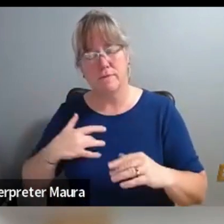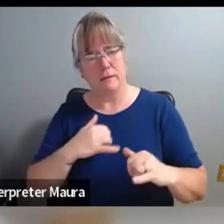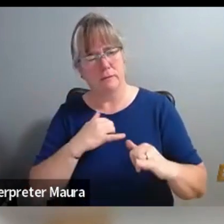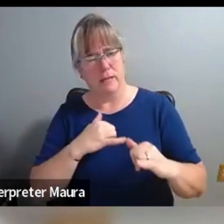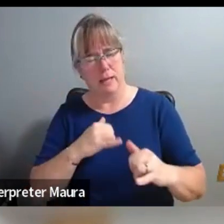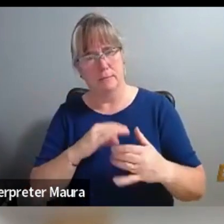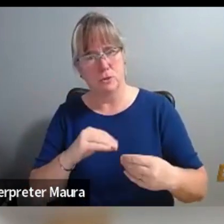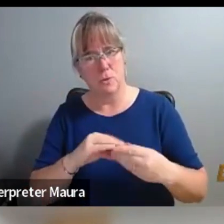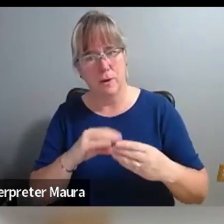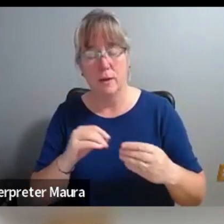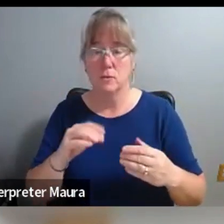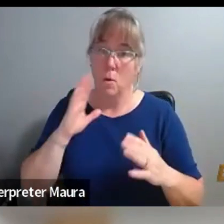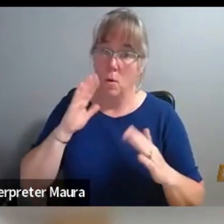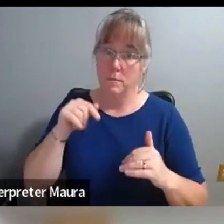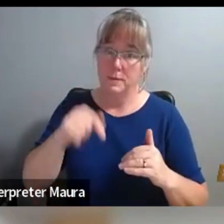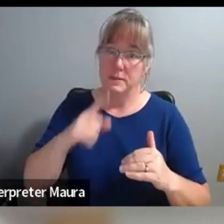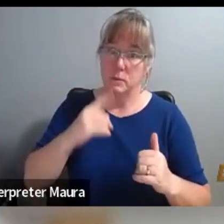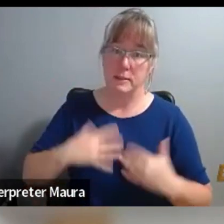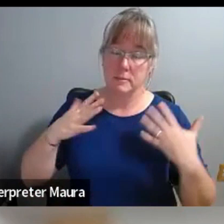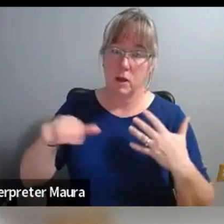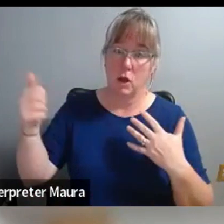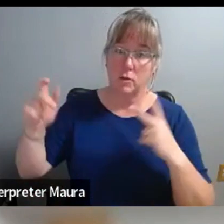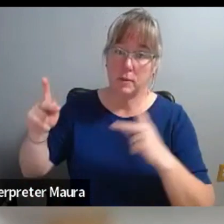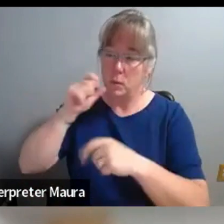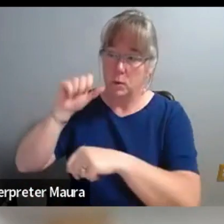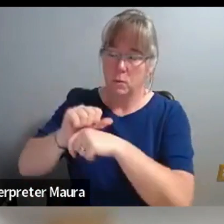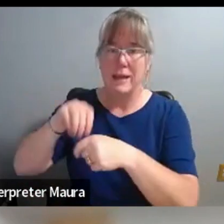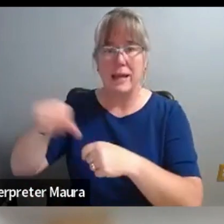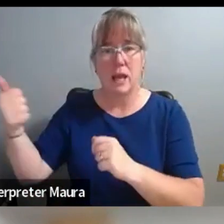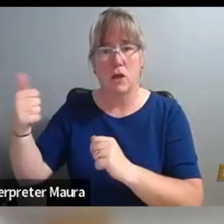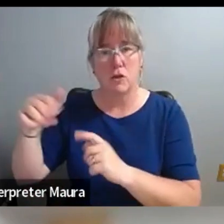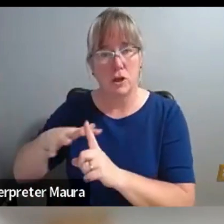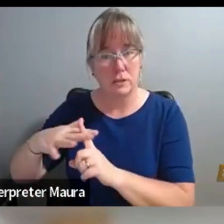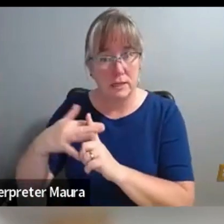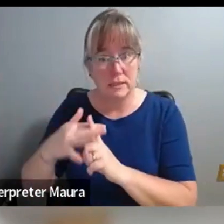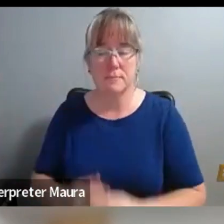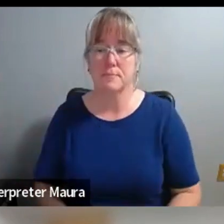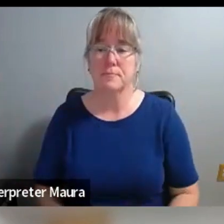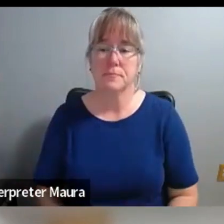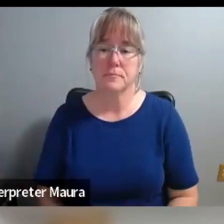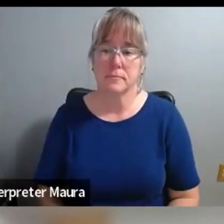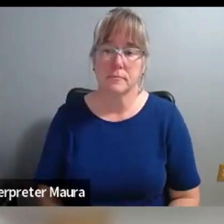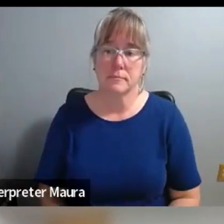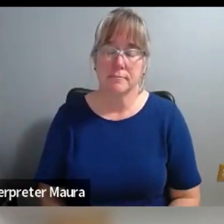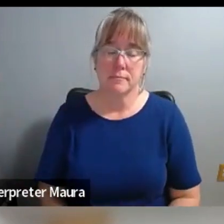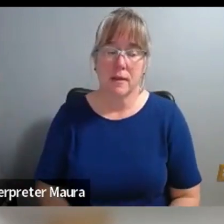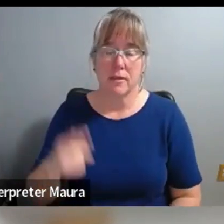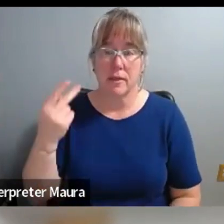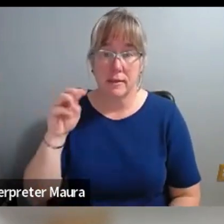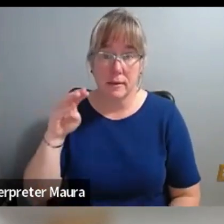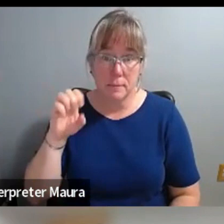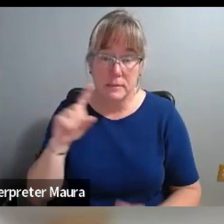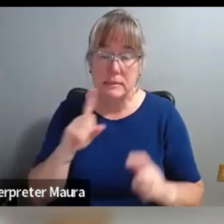a point of inspiration for others working in different contexts. So the themes that emerge from conversations and interviews